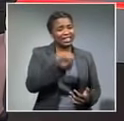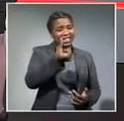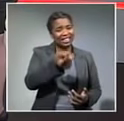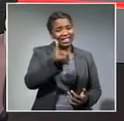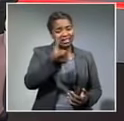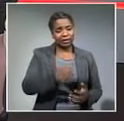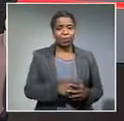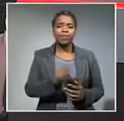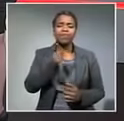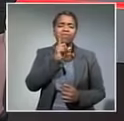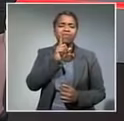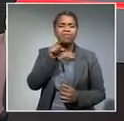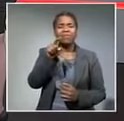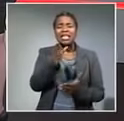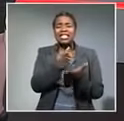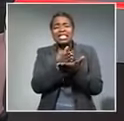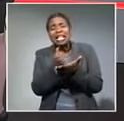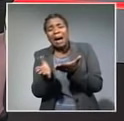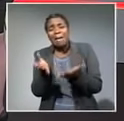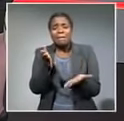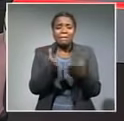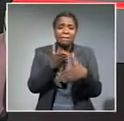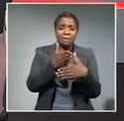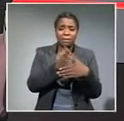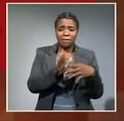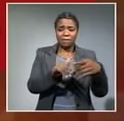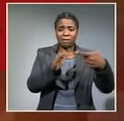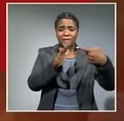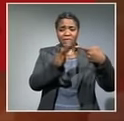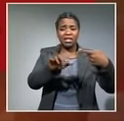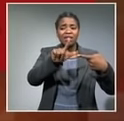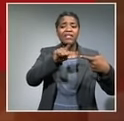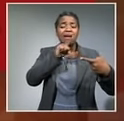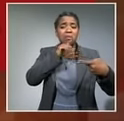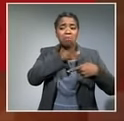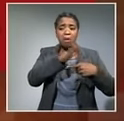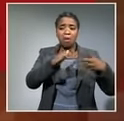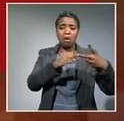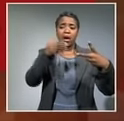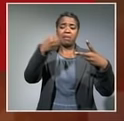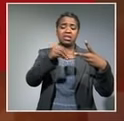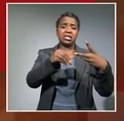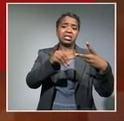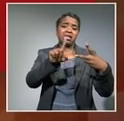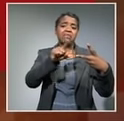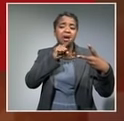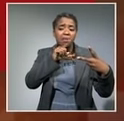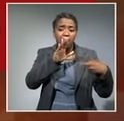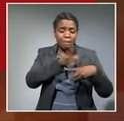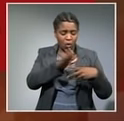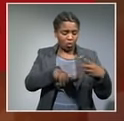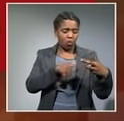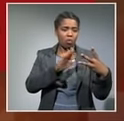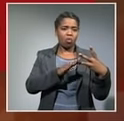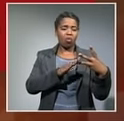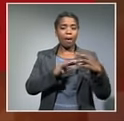job gains there are some gains in some sectors for example trade 7 000 up business services by the same margin this is